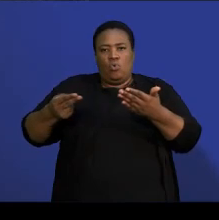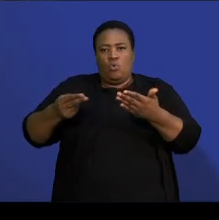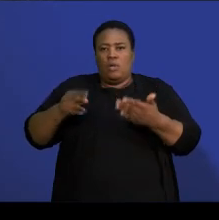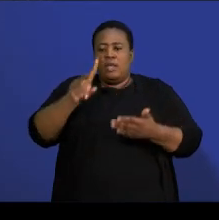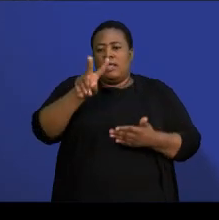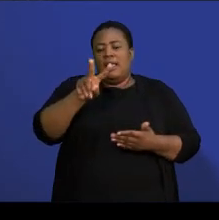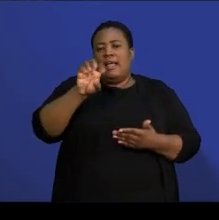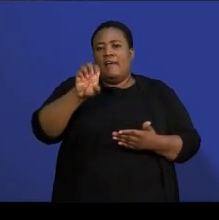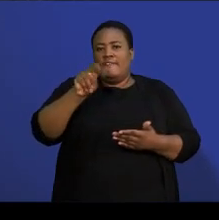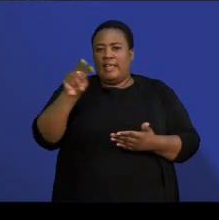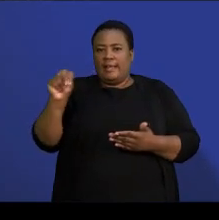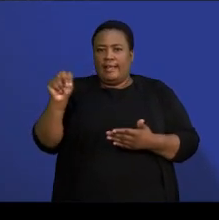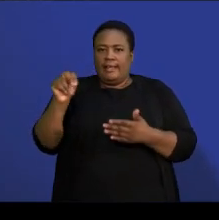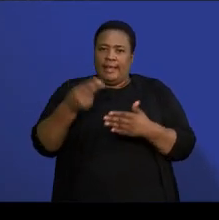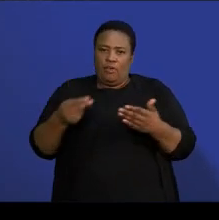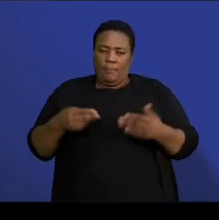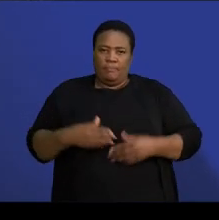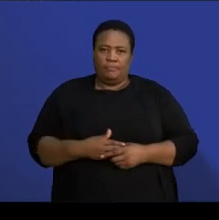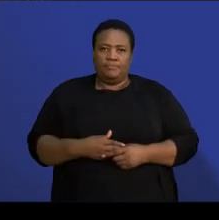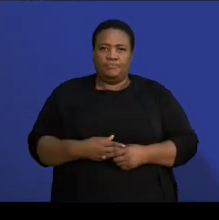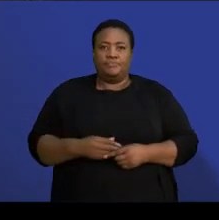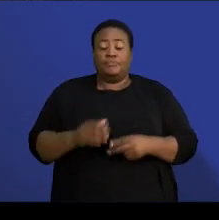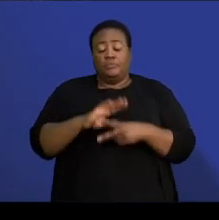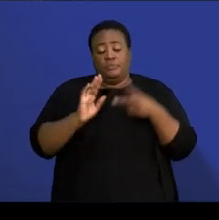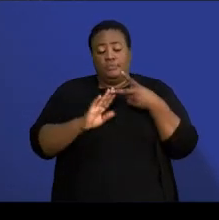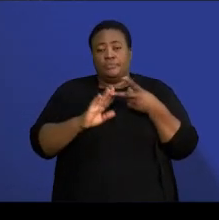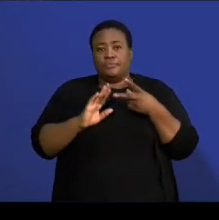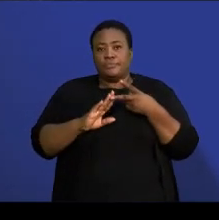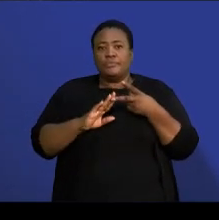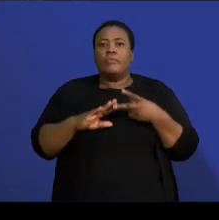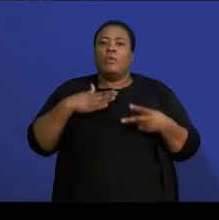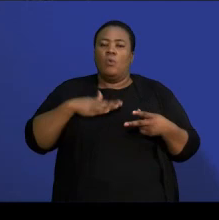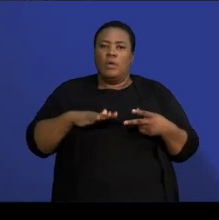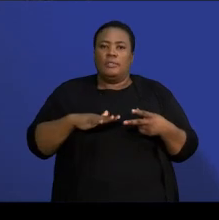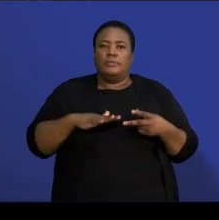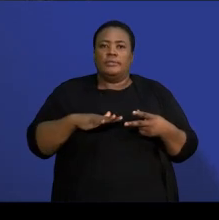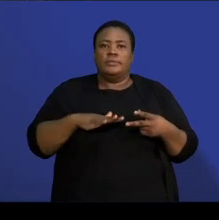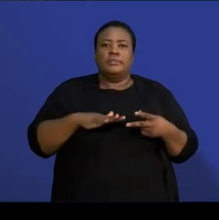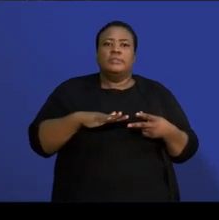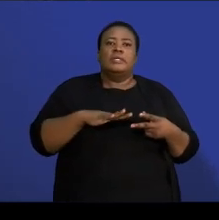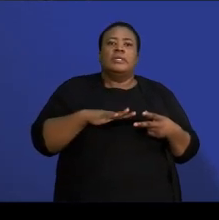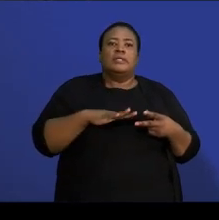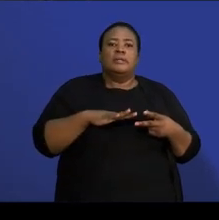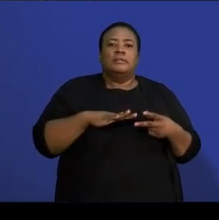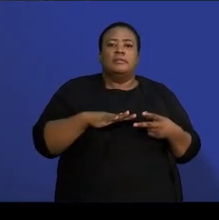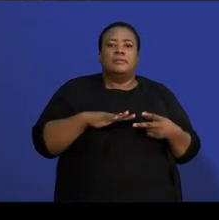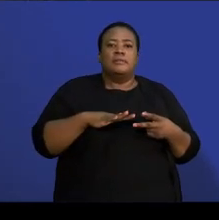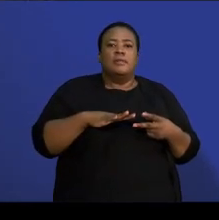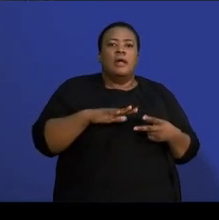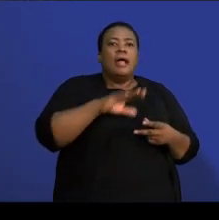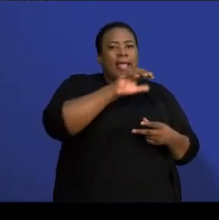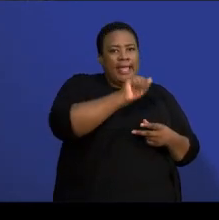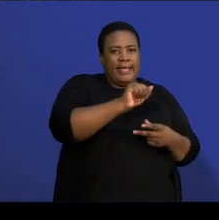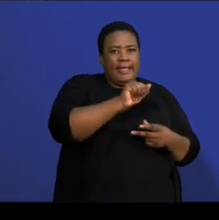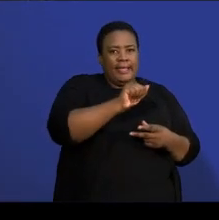And then, the following question wanted us to find the probability of A or not B. Now,